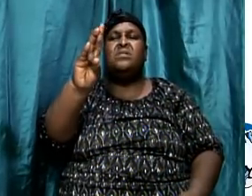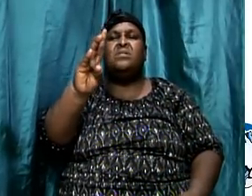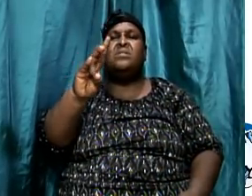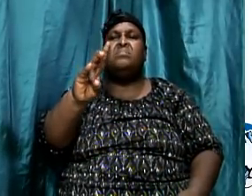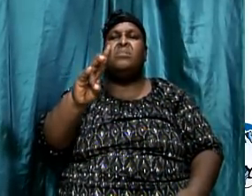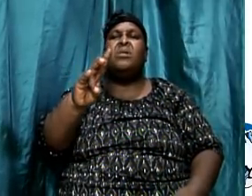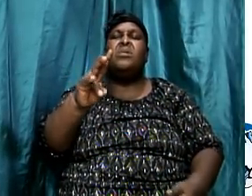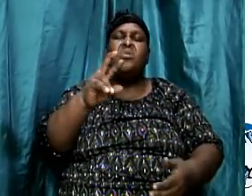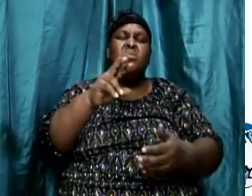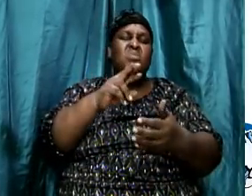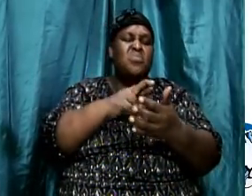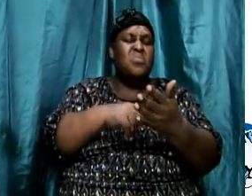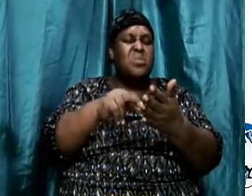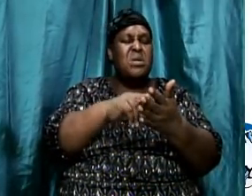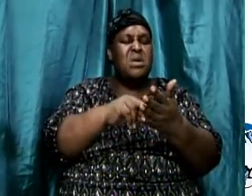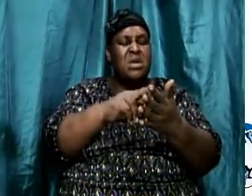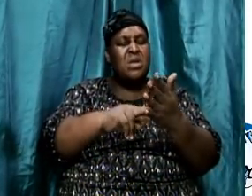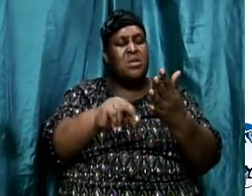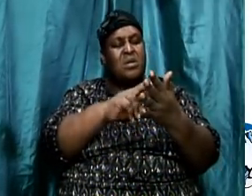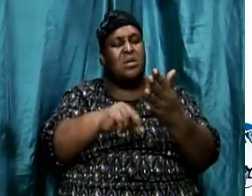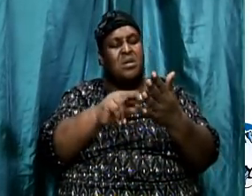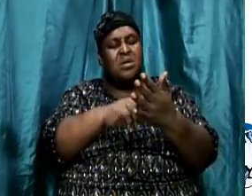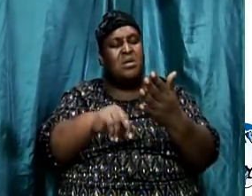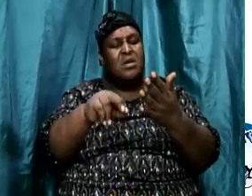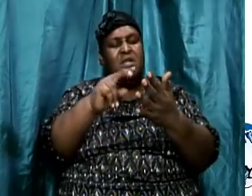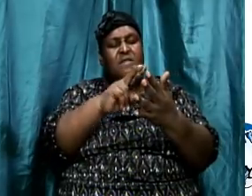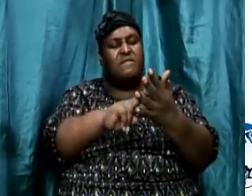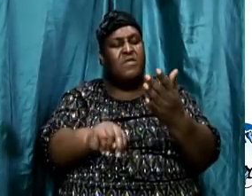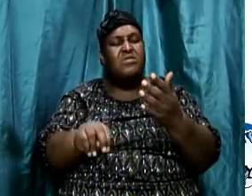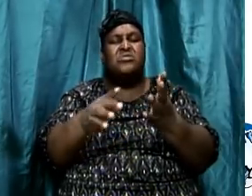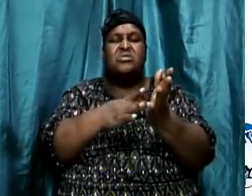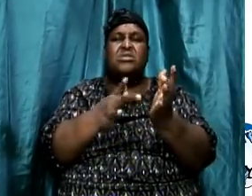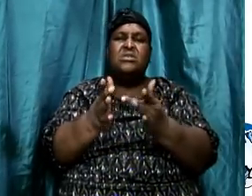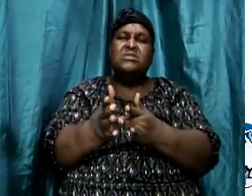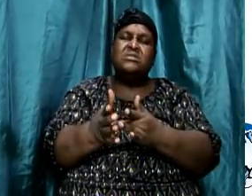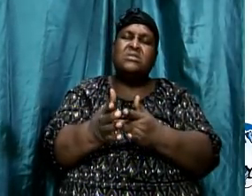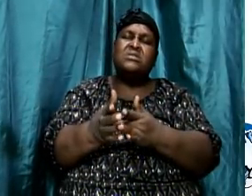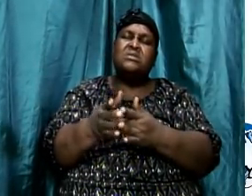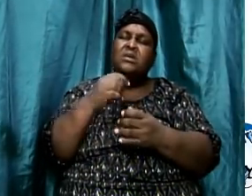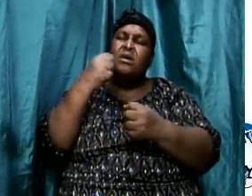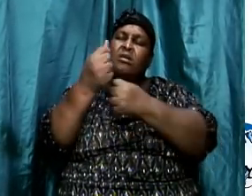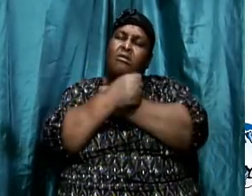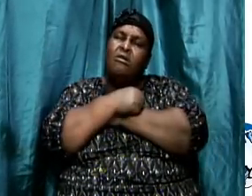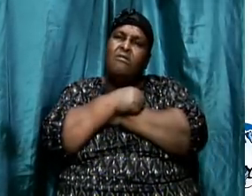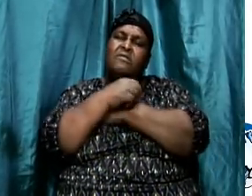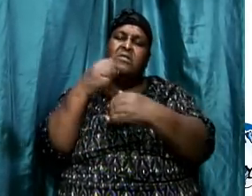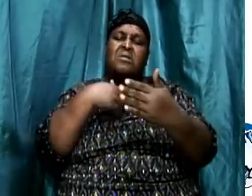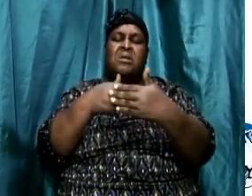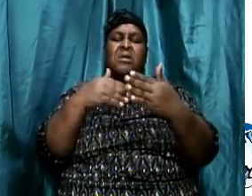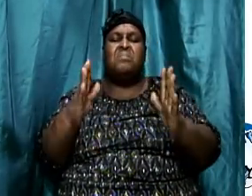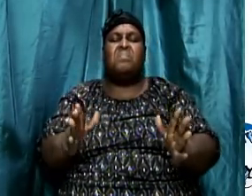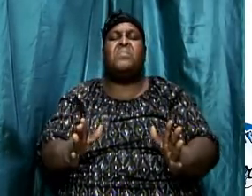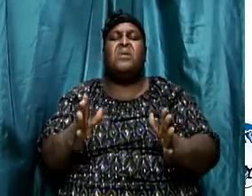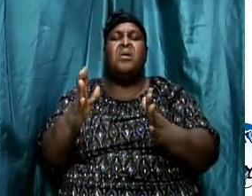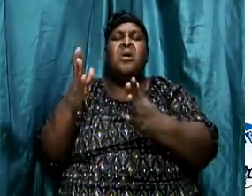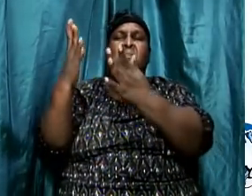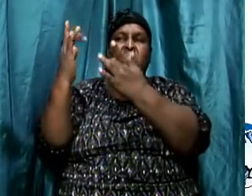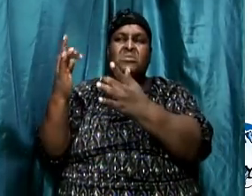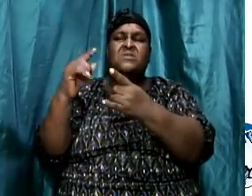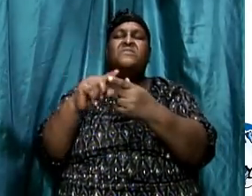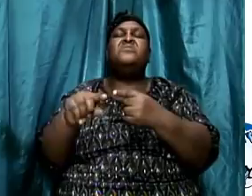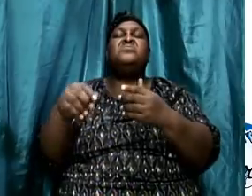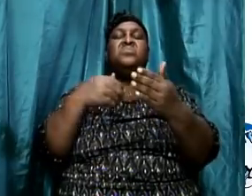verses we realize Jesus meant for us to love our neighbor by being merciful to him when we see him in need.